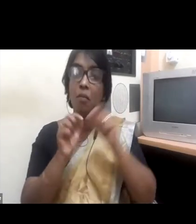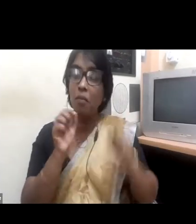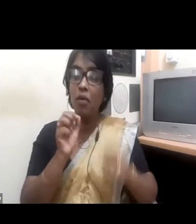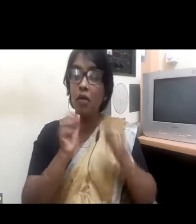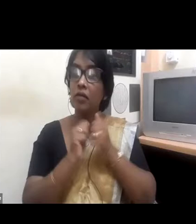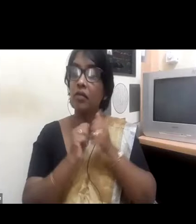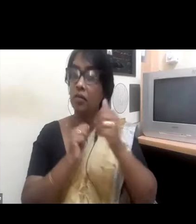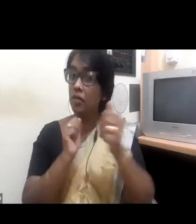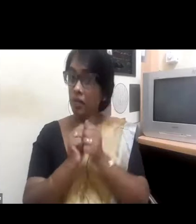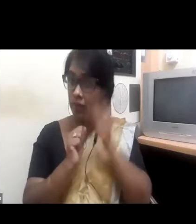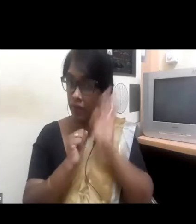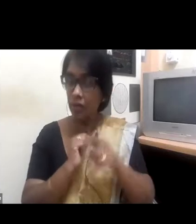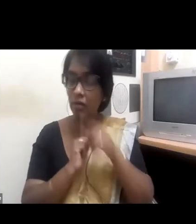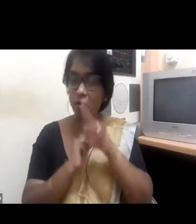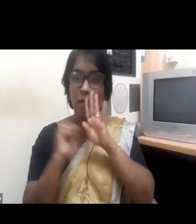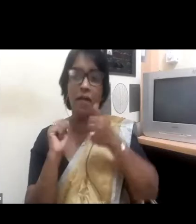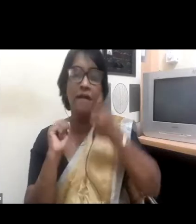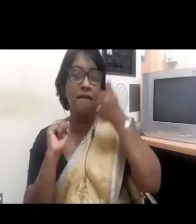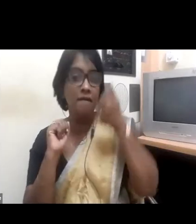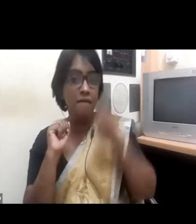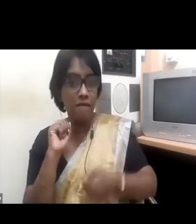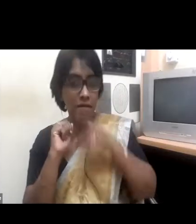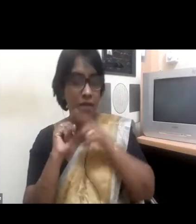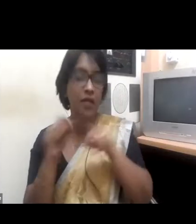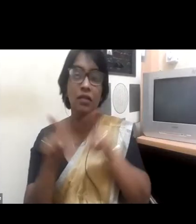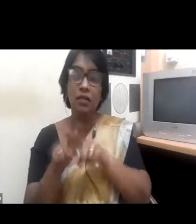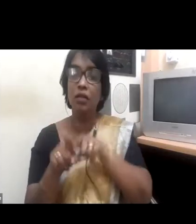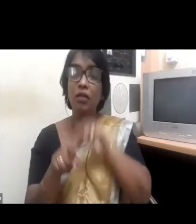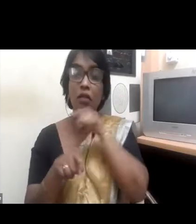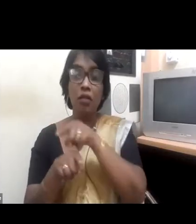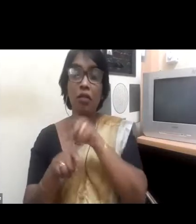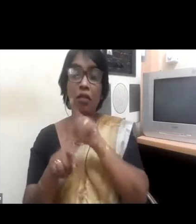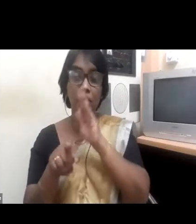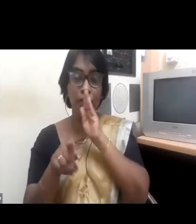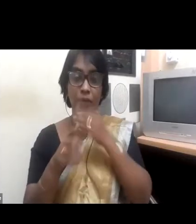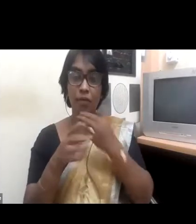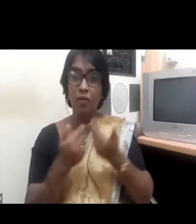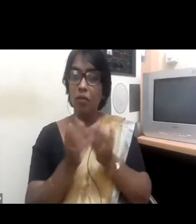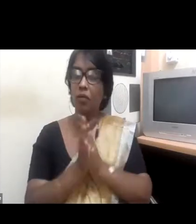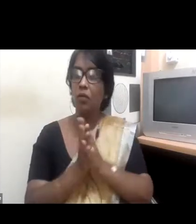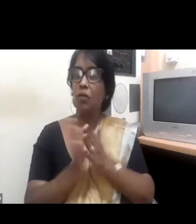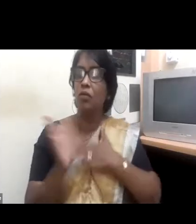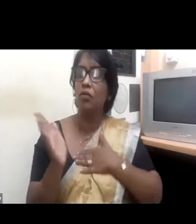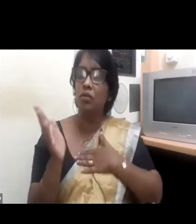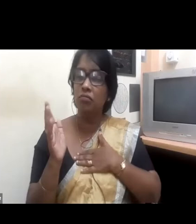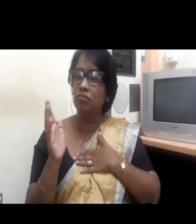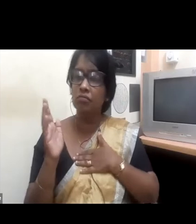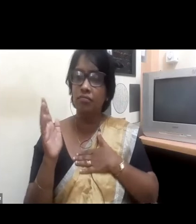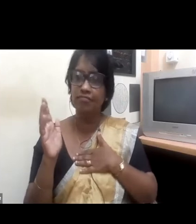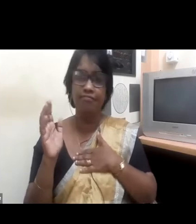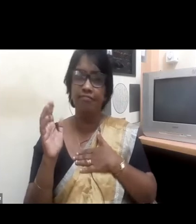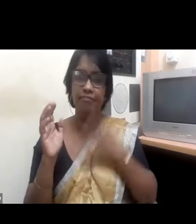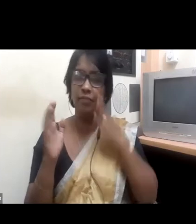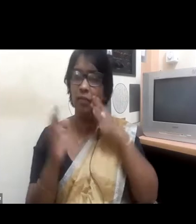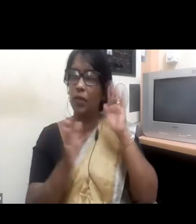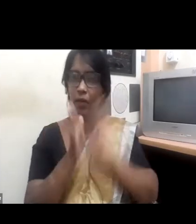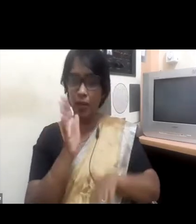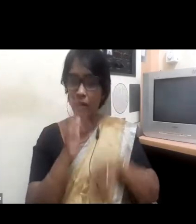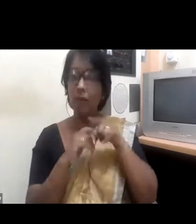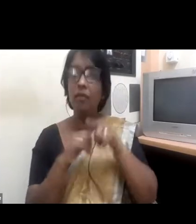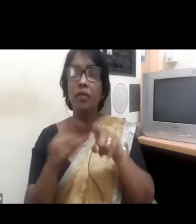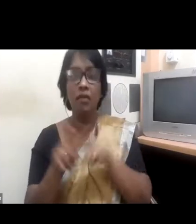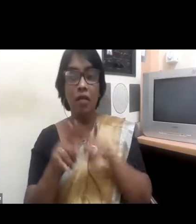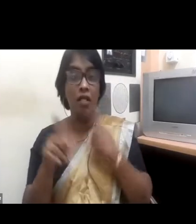to forego your ego. So that urge for individual accomplishment and the thought